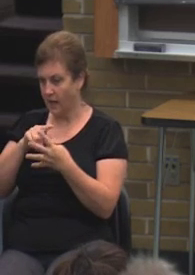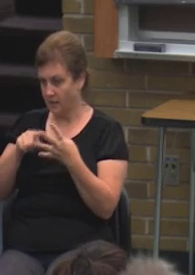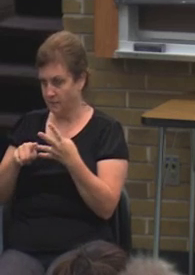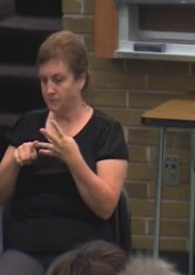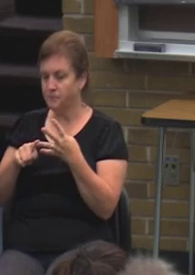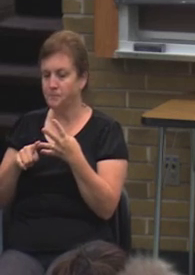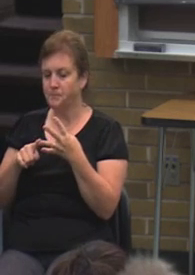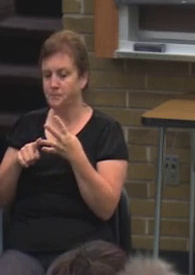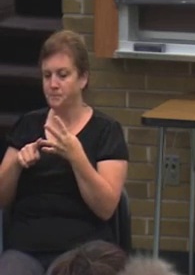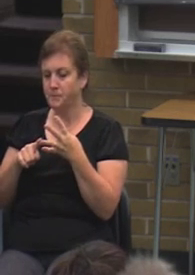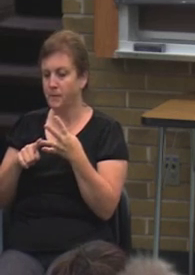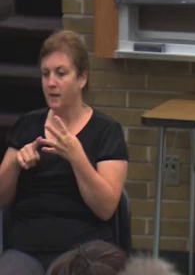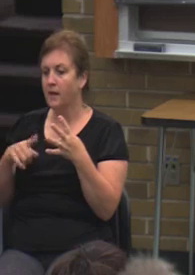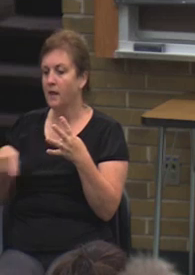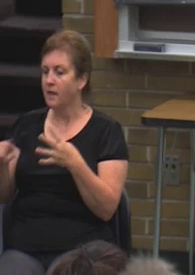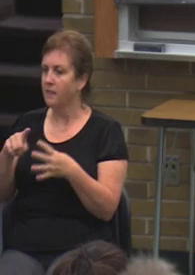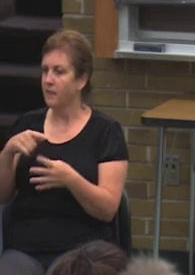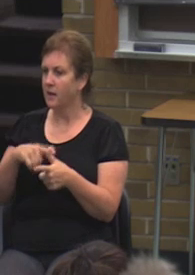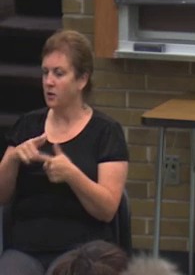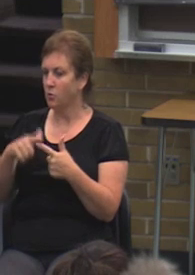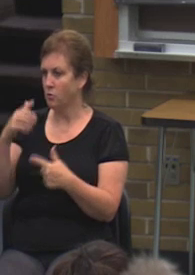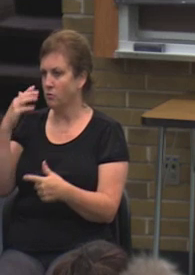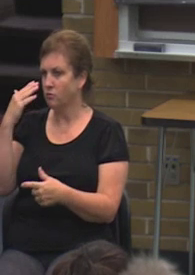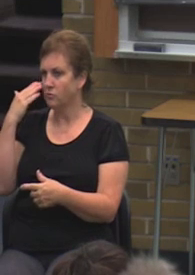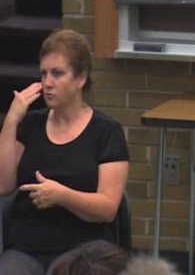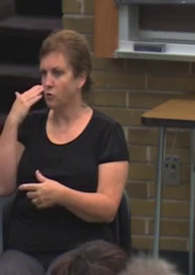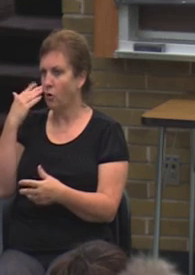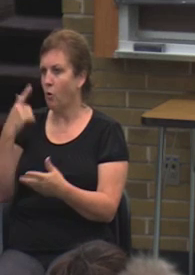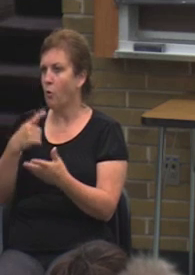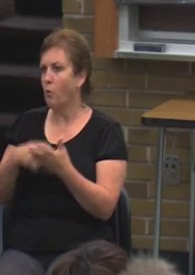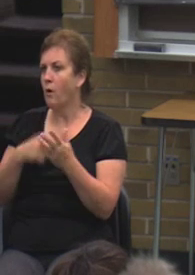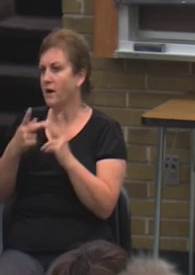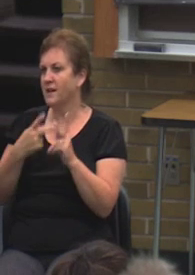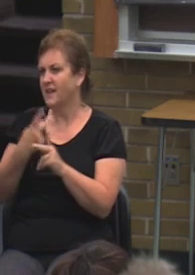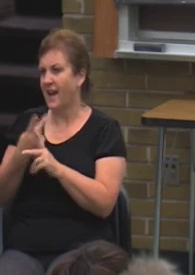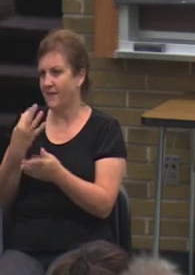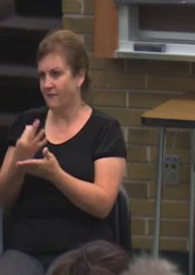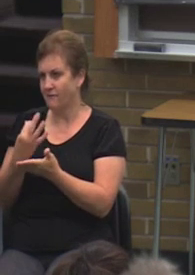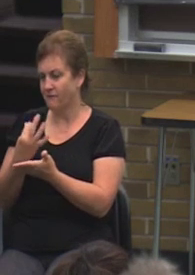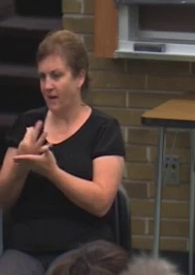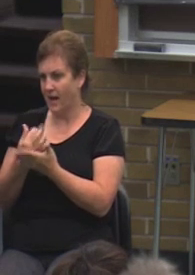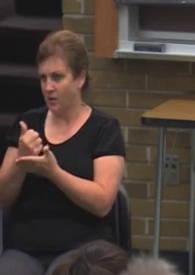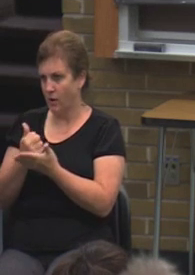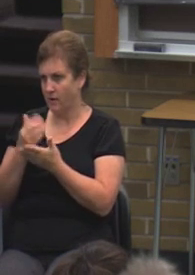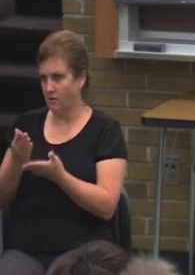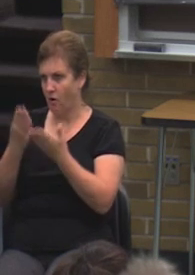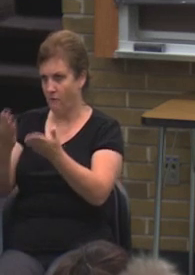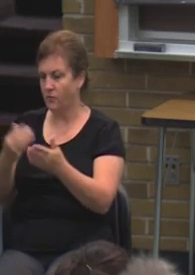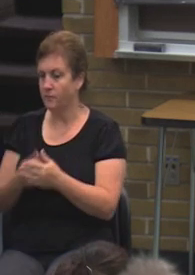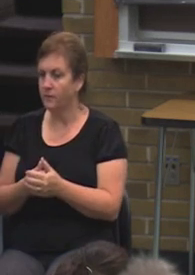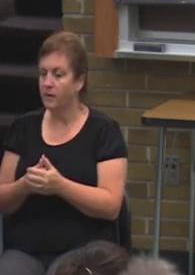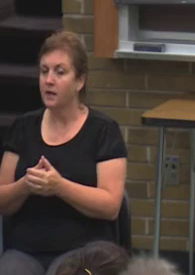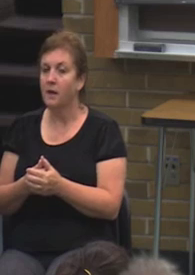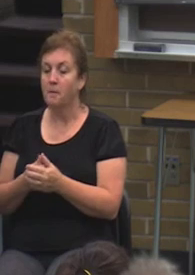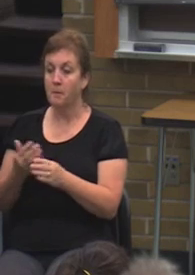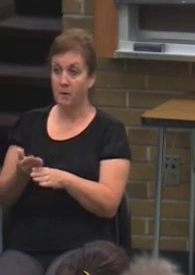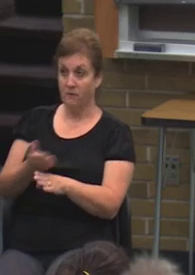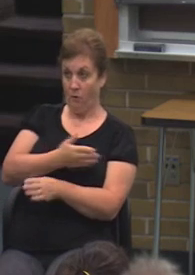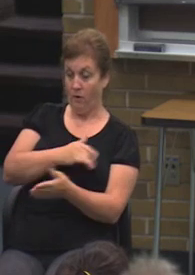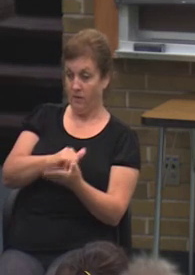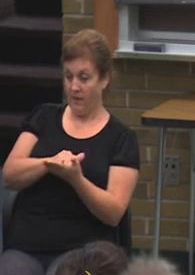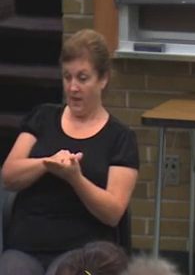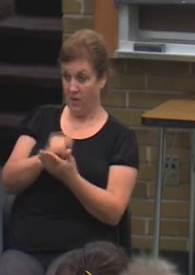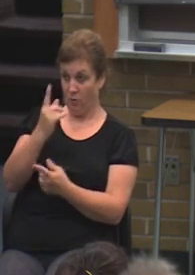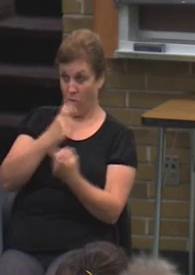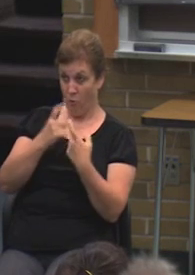you will have a good idea of what is going to be offered to you. In the meantime, again, if you have any questions about financial aid, you want to follow